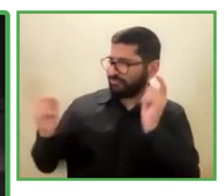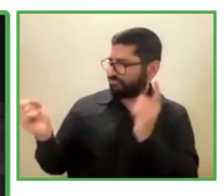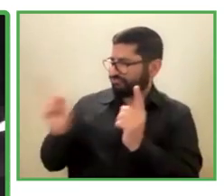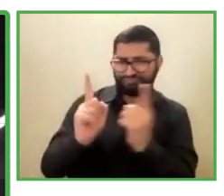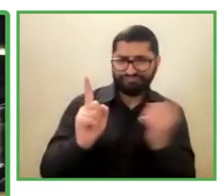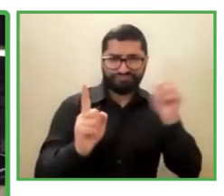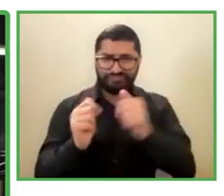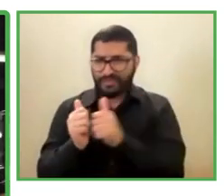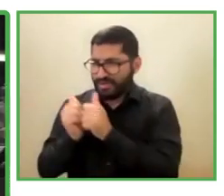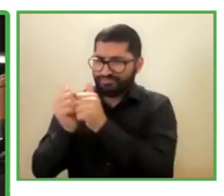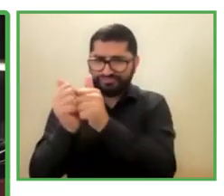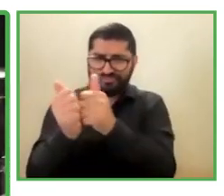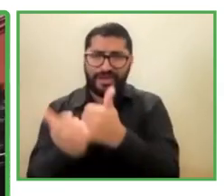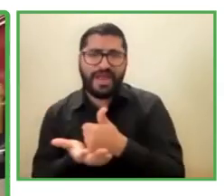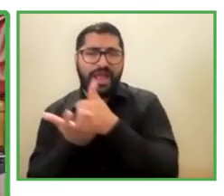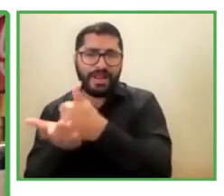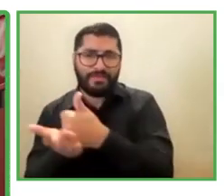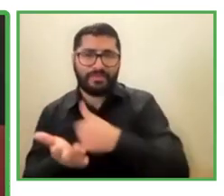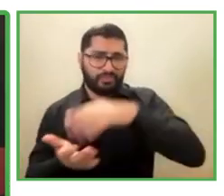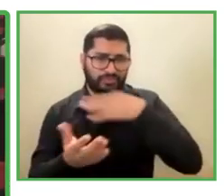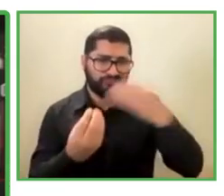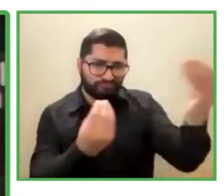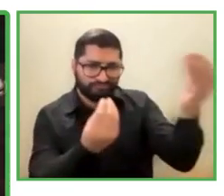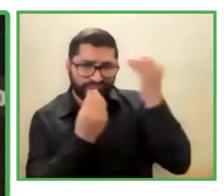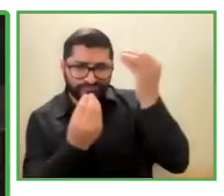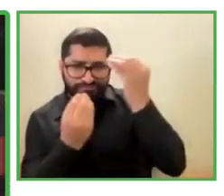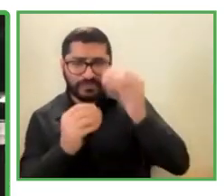and we can do the same.